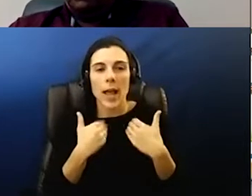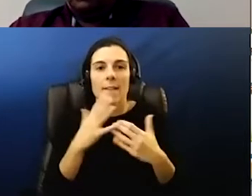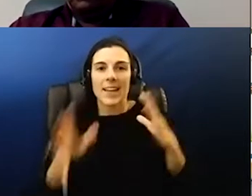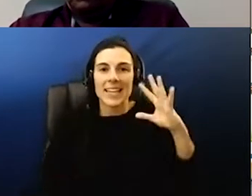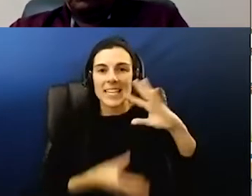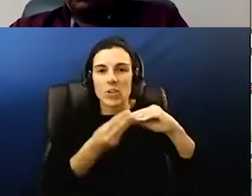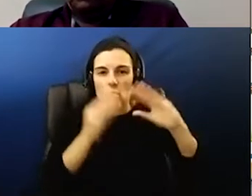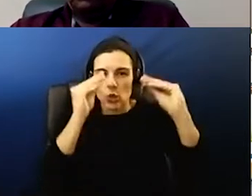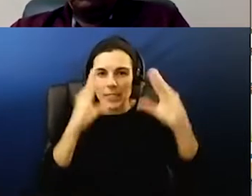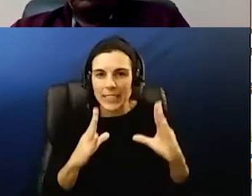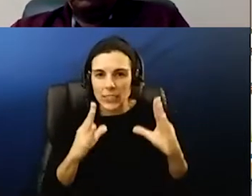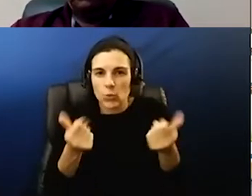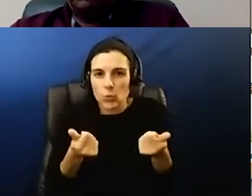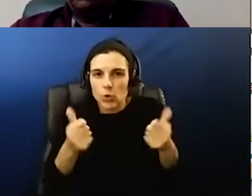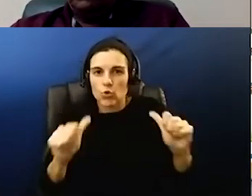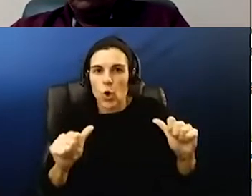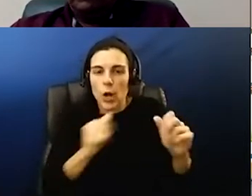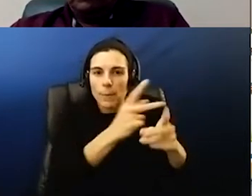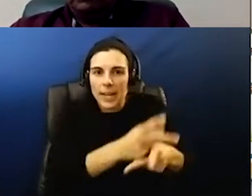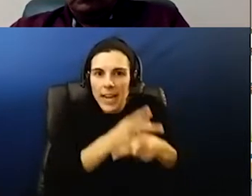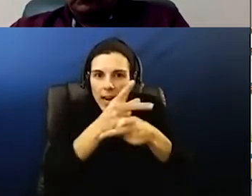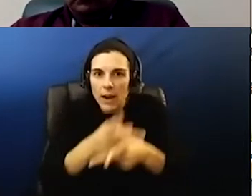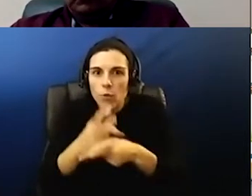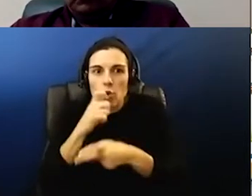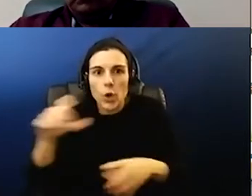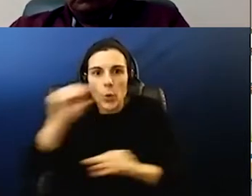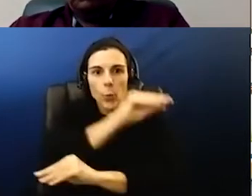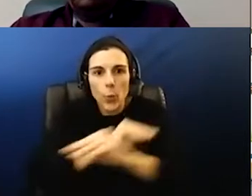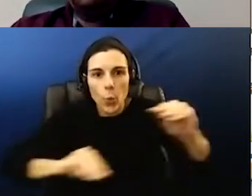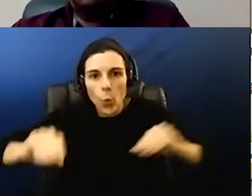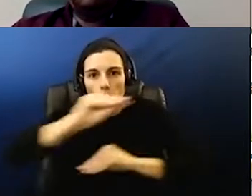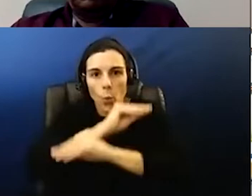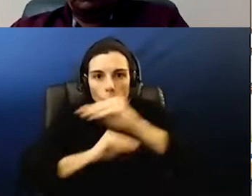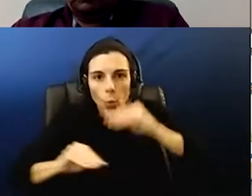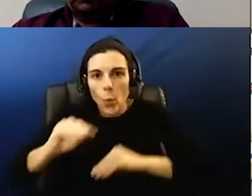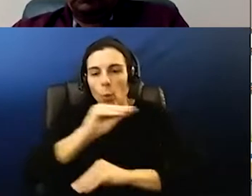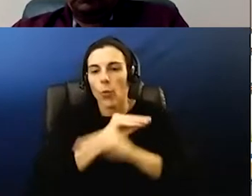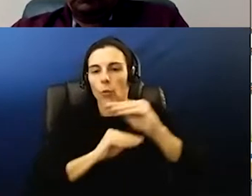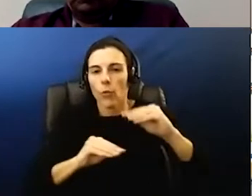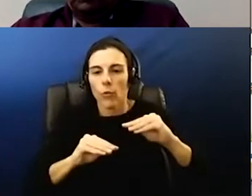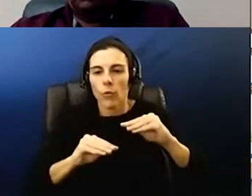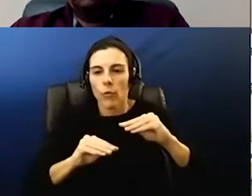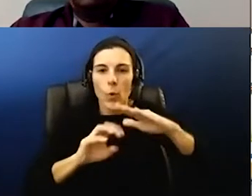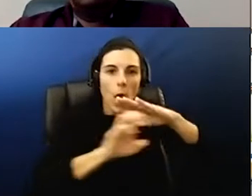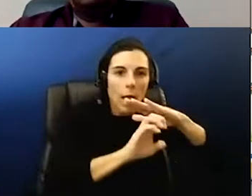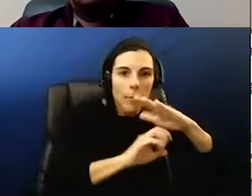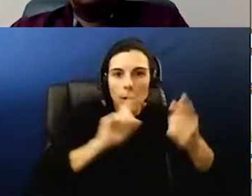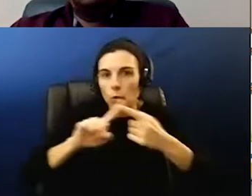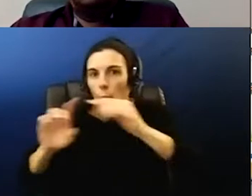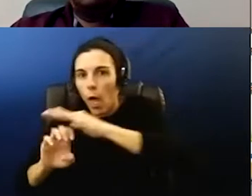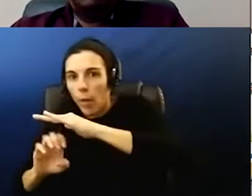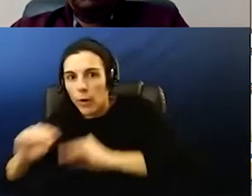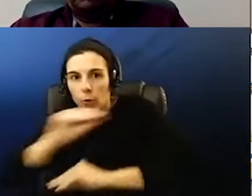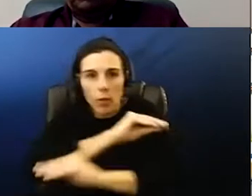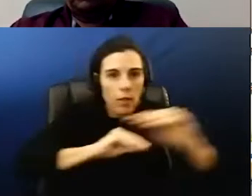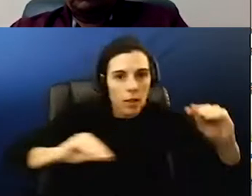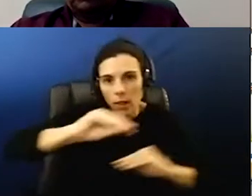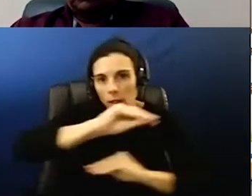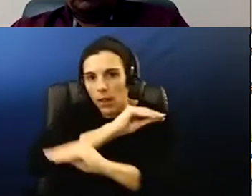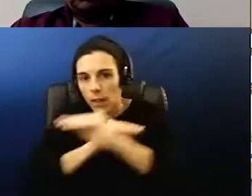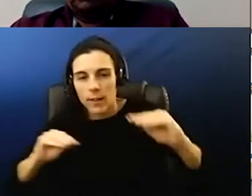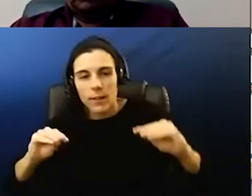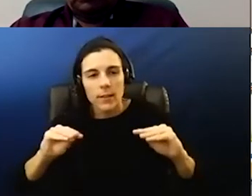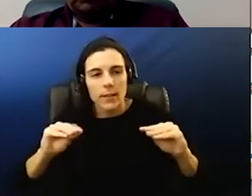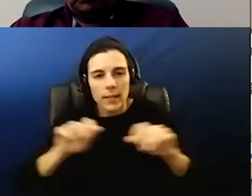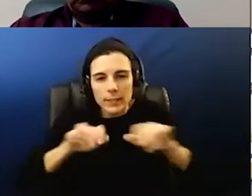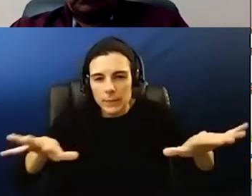trying to be cautious not to move teachers around from elementary to elementary so the students who have an affection for their teacher